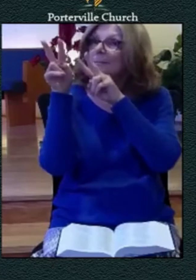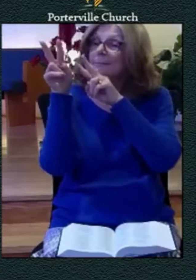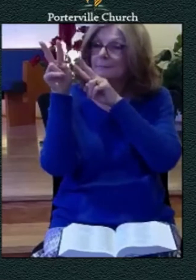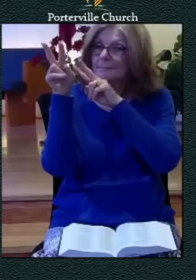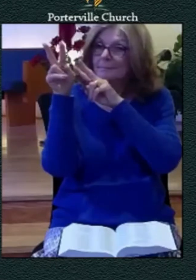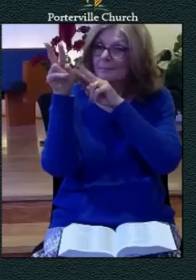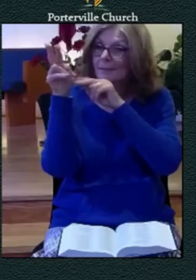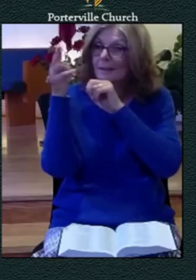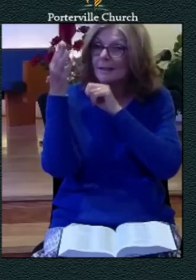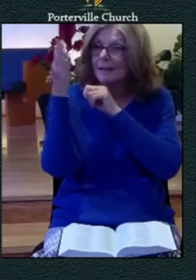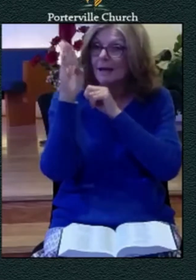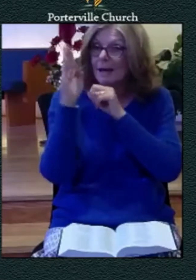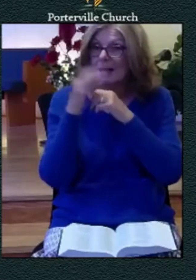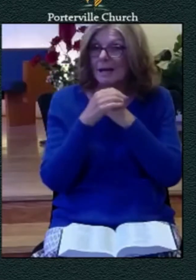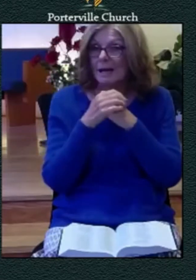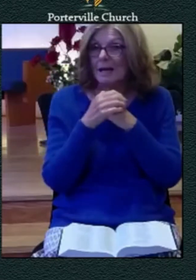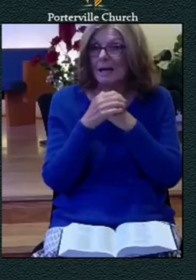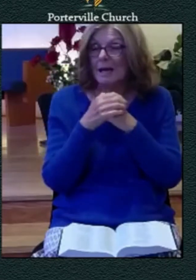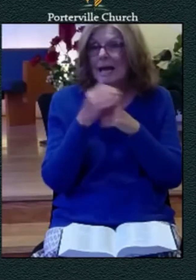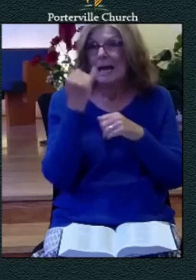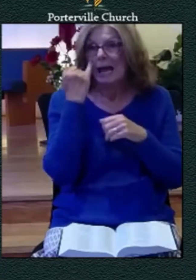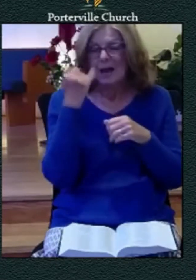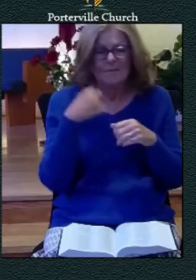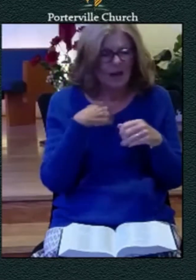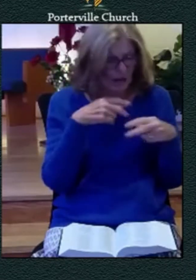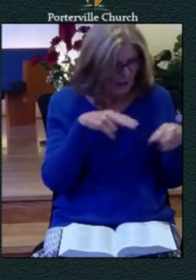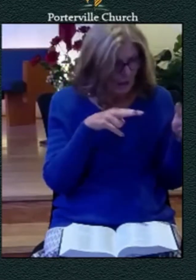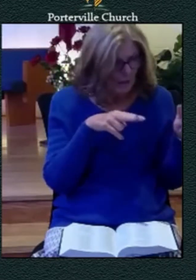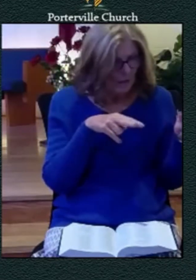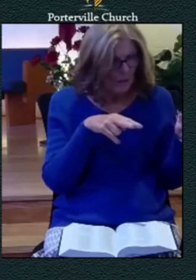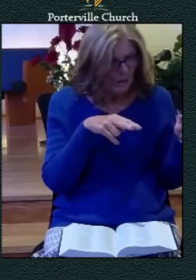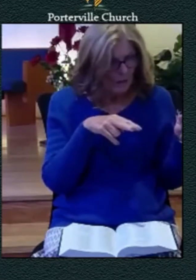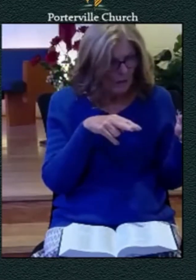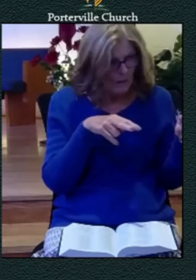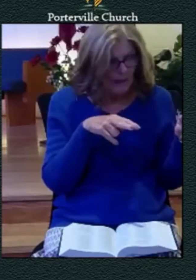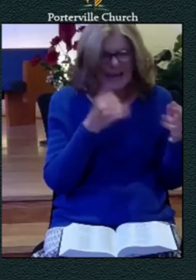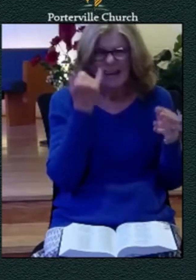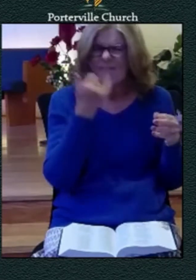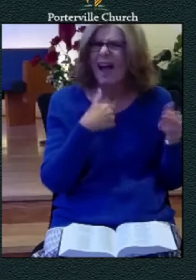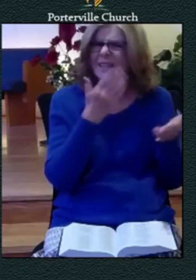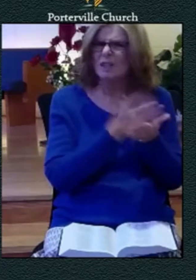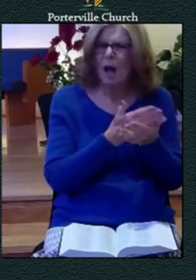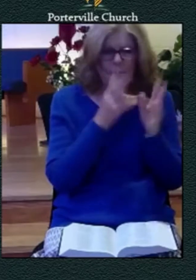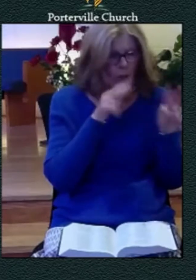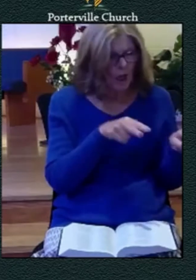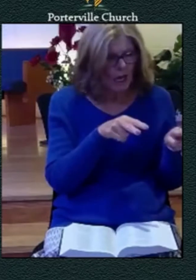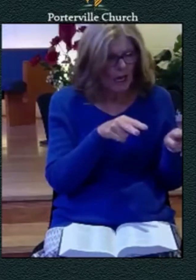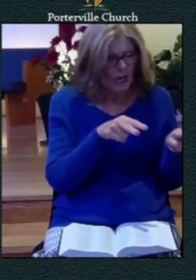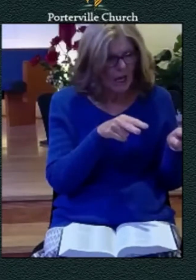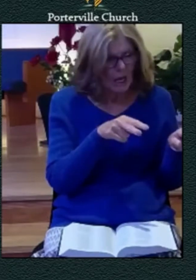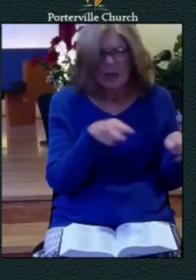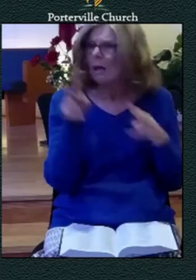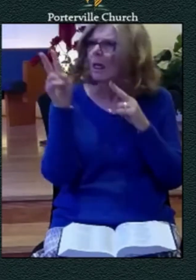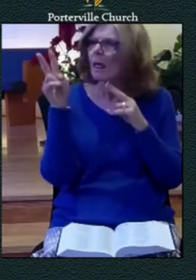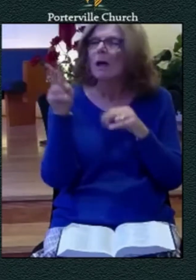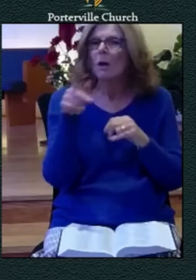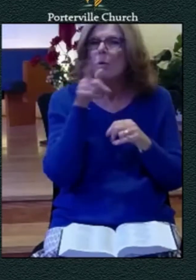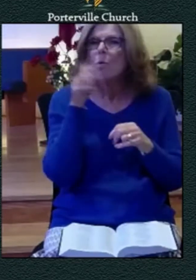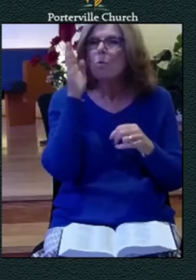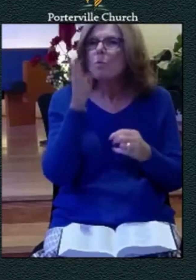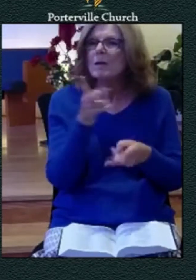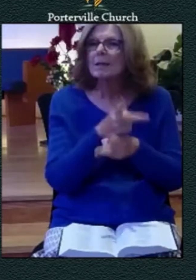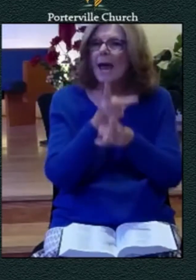oh but you say if i take my eyes off of them who's going to solve them who's going to work them out there they're threatening to crush me who's going to take care of me